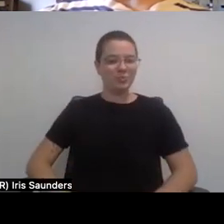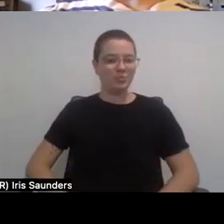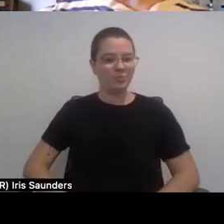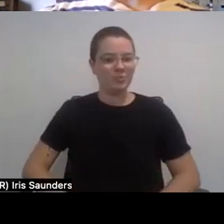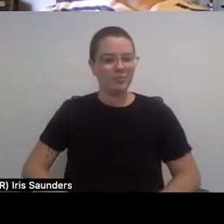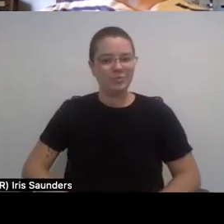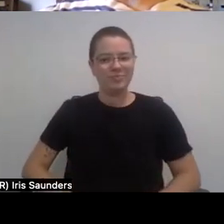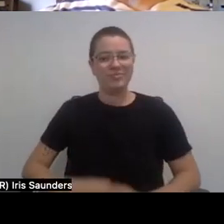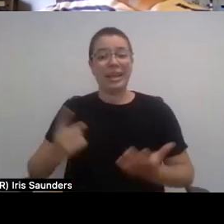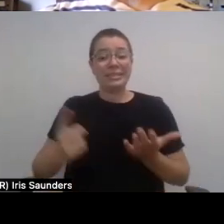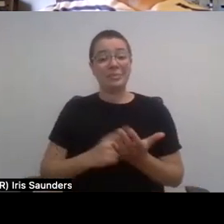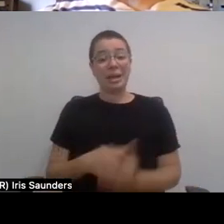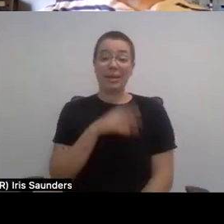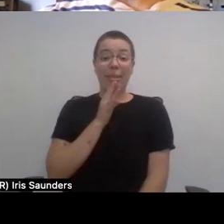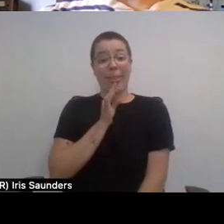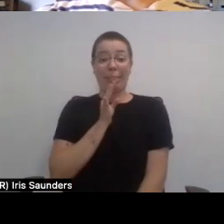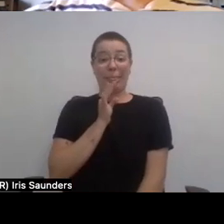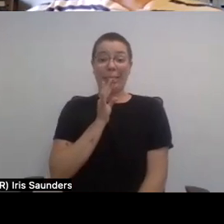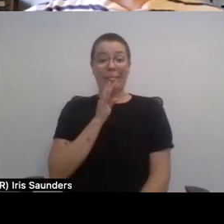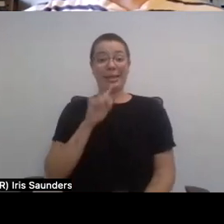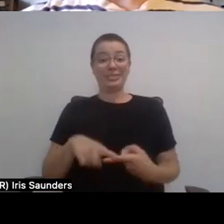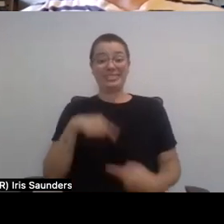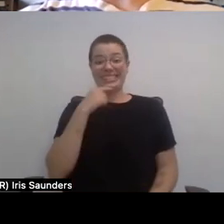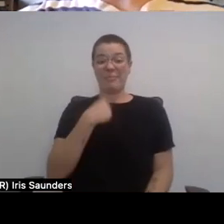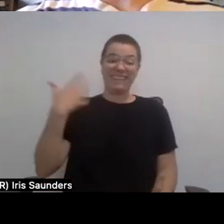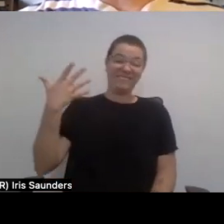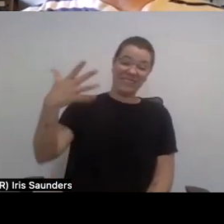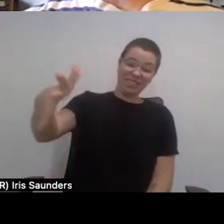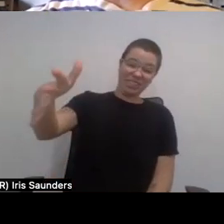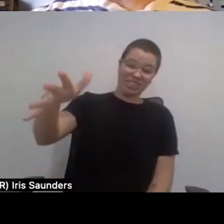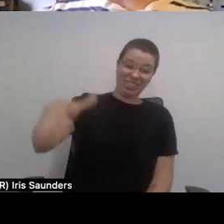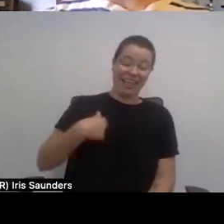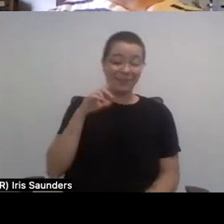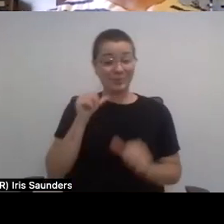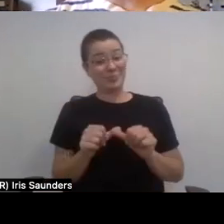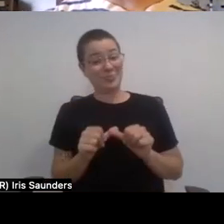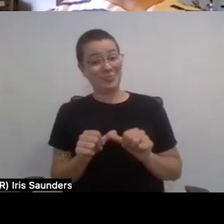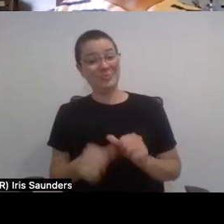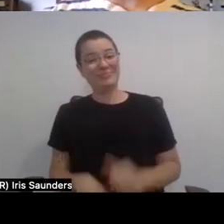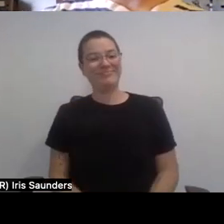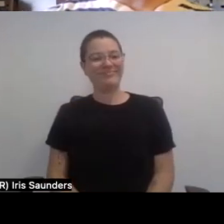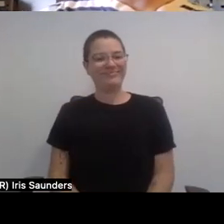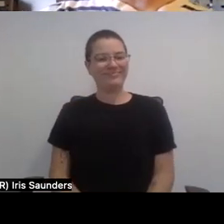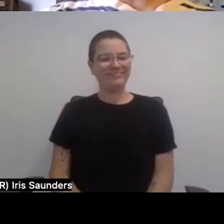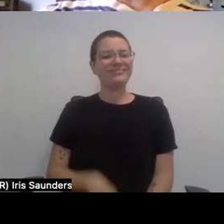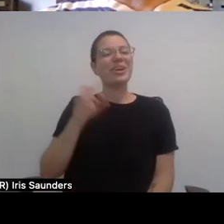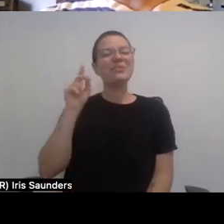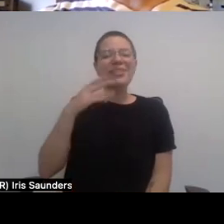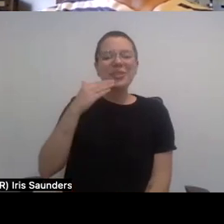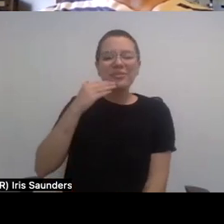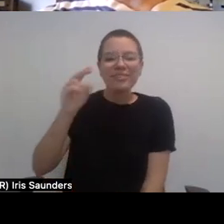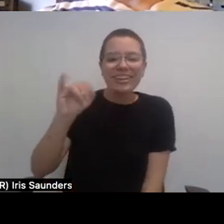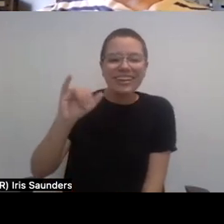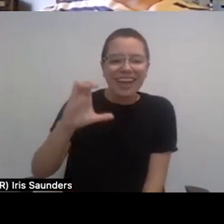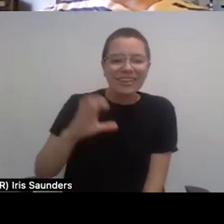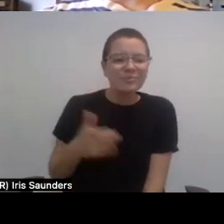Sometimes I just keep talking until I get cut off, too. keep going. Thank you so much, Nick. Natalie, I would love